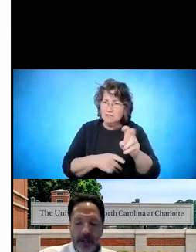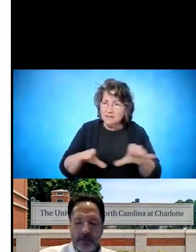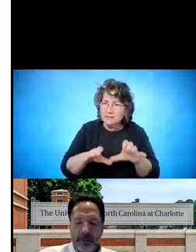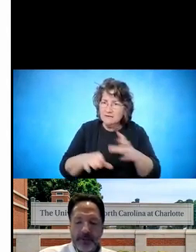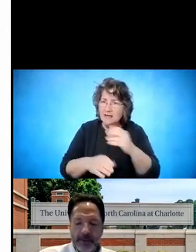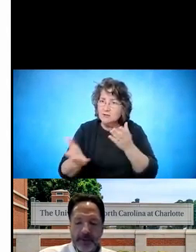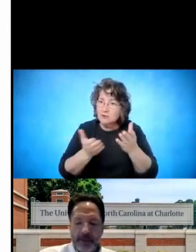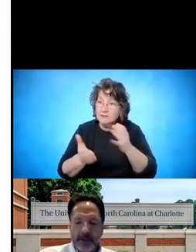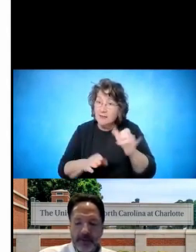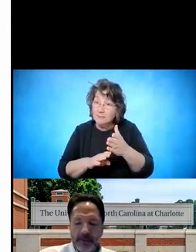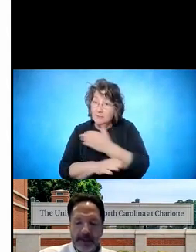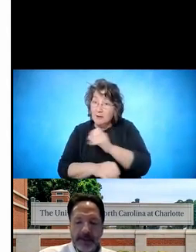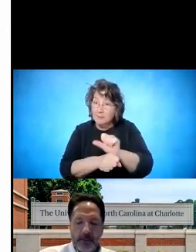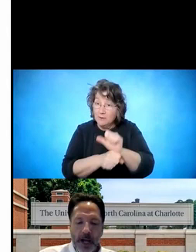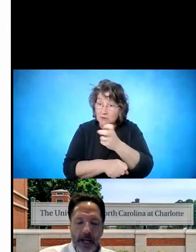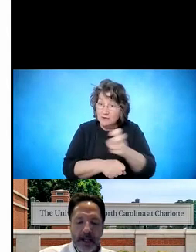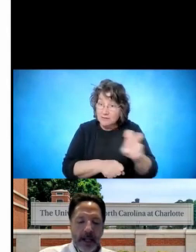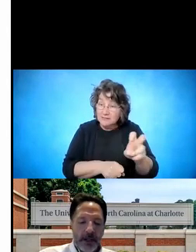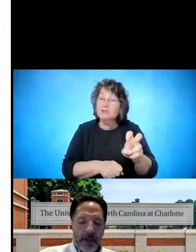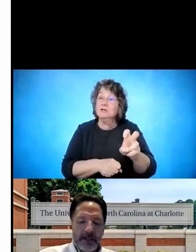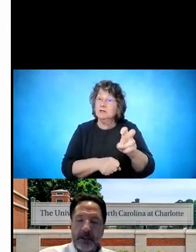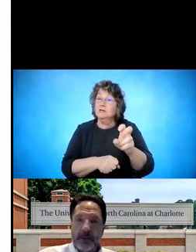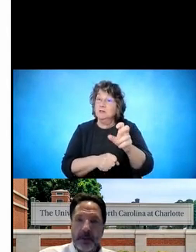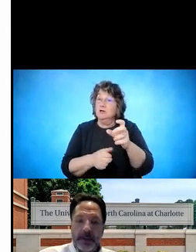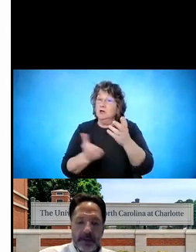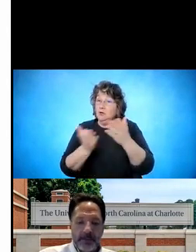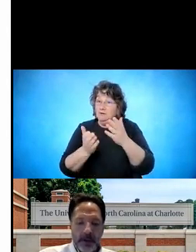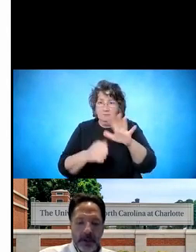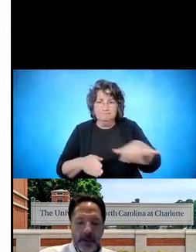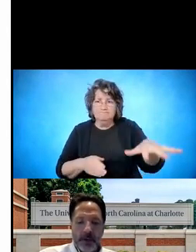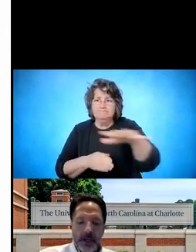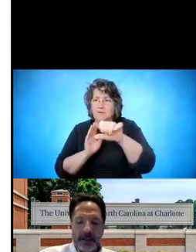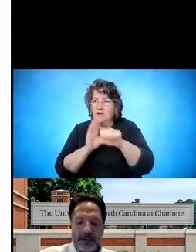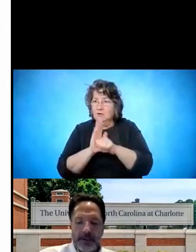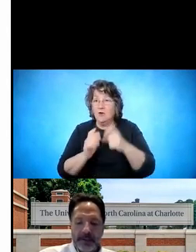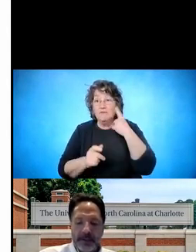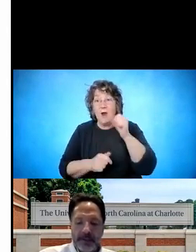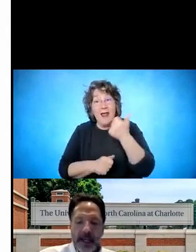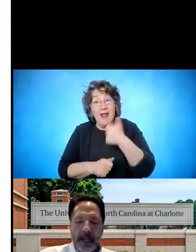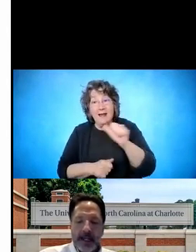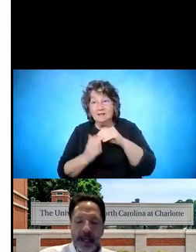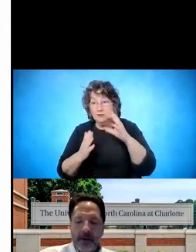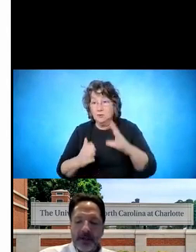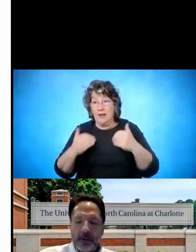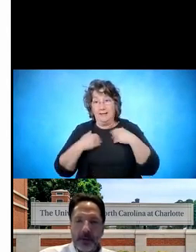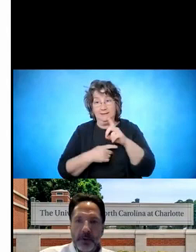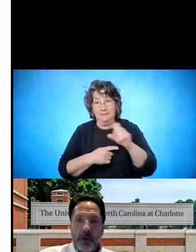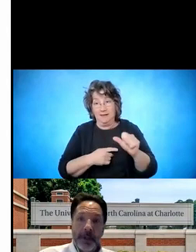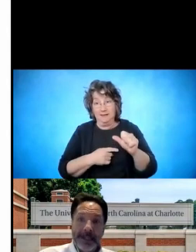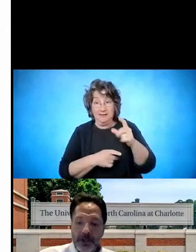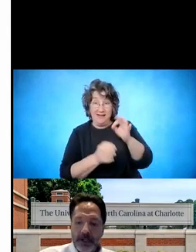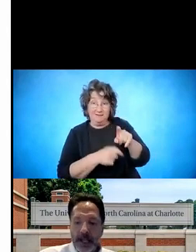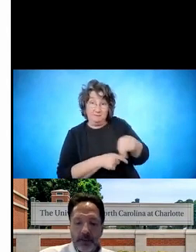including pre-employment transition services statewide, to any student with a disability who needs those services and is eligible